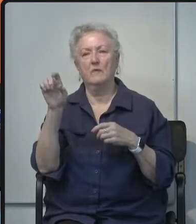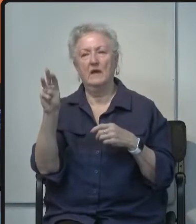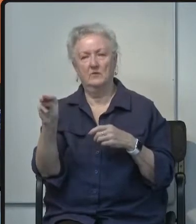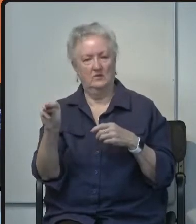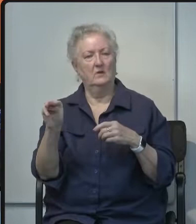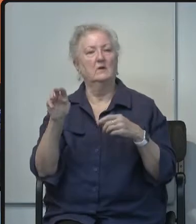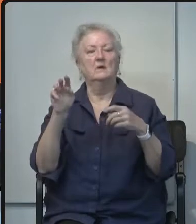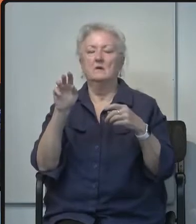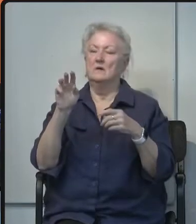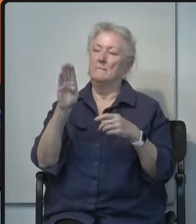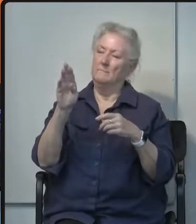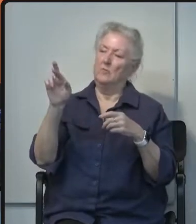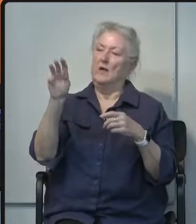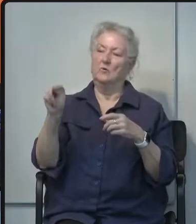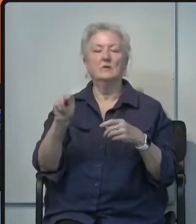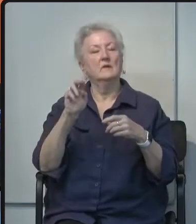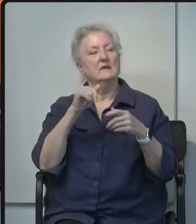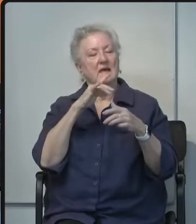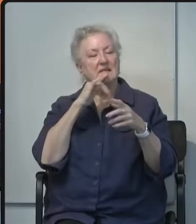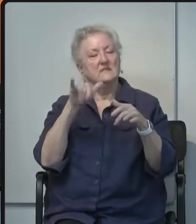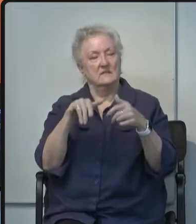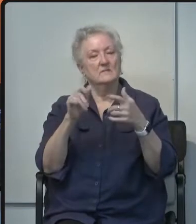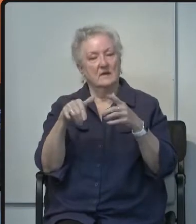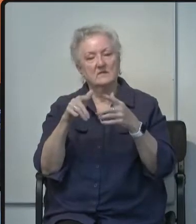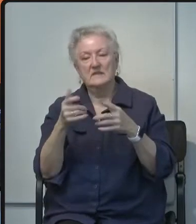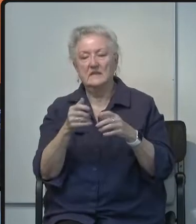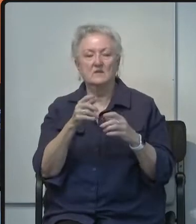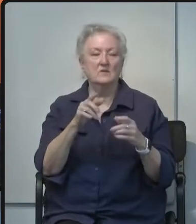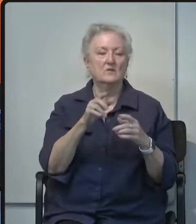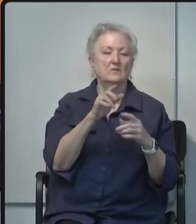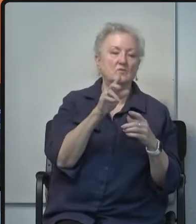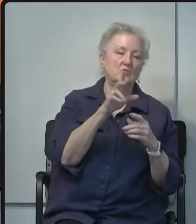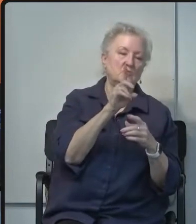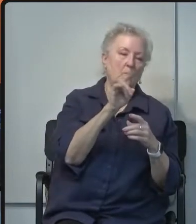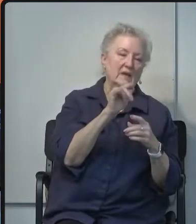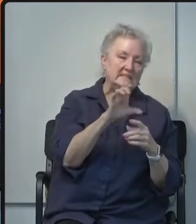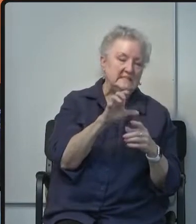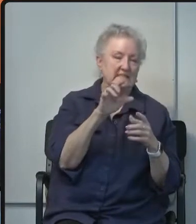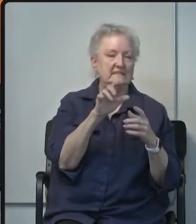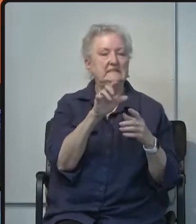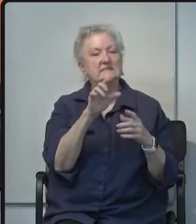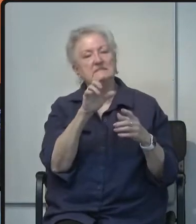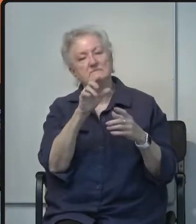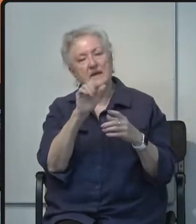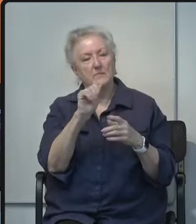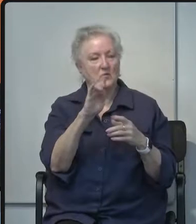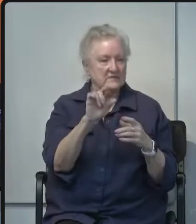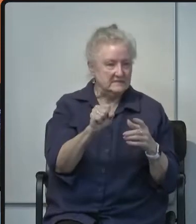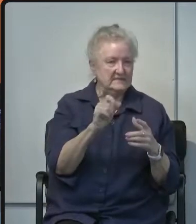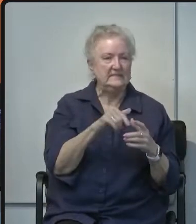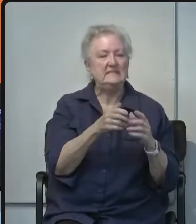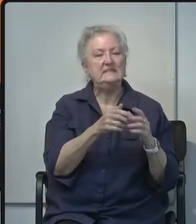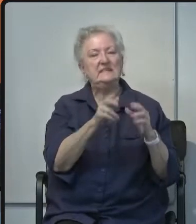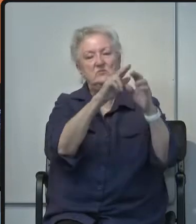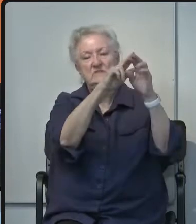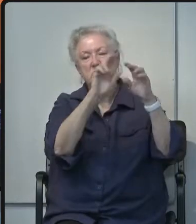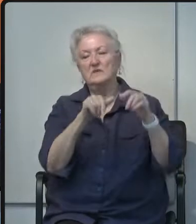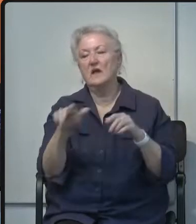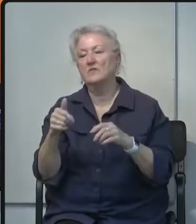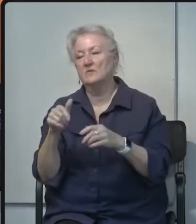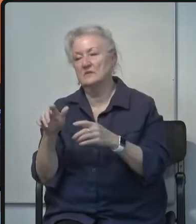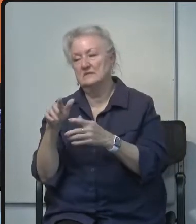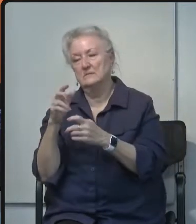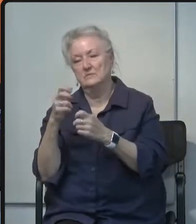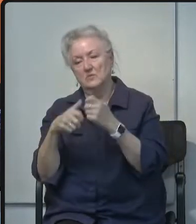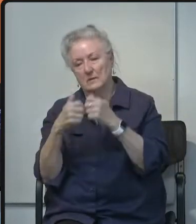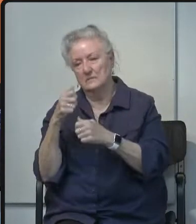being the crime that was increasing when other crimes were decreasing child welfare service is actually seeing a decrease in